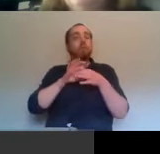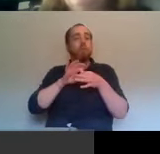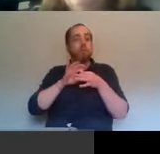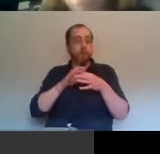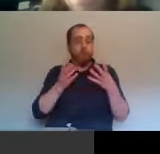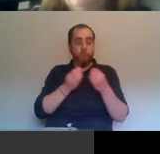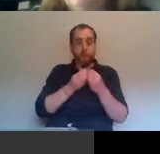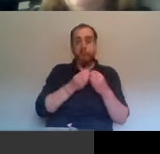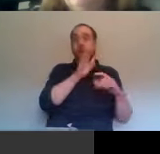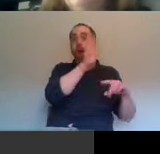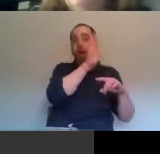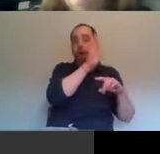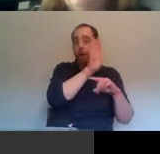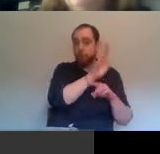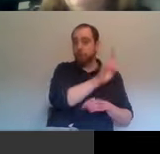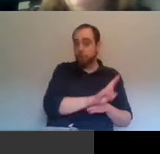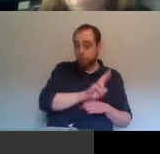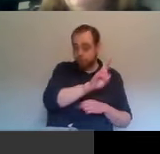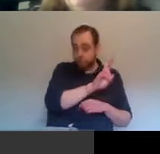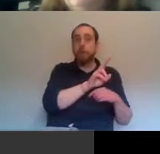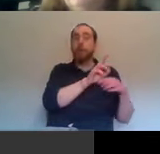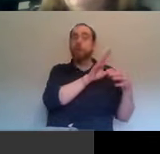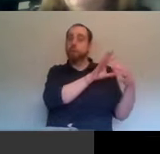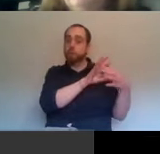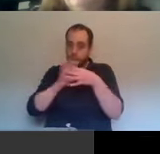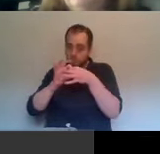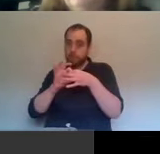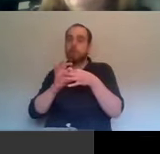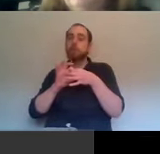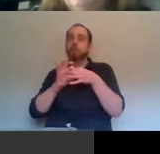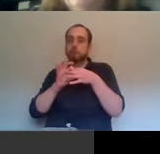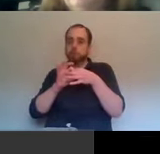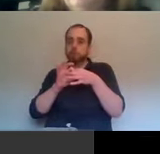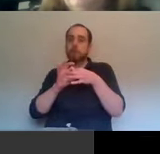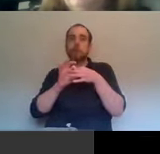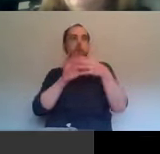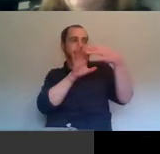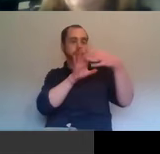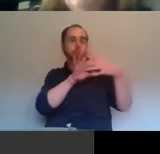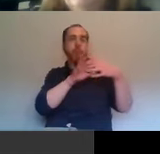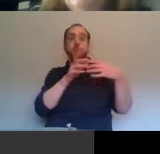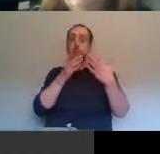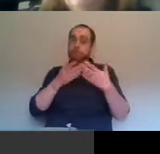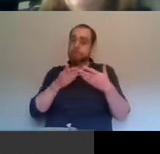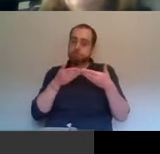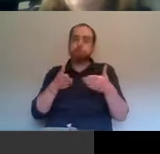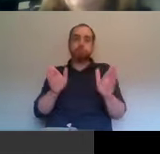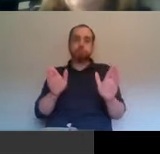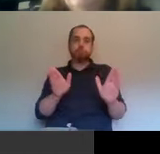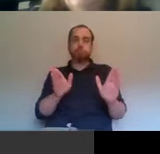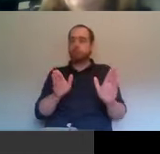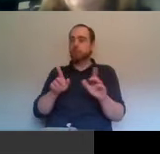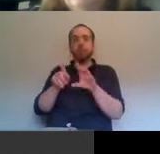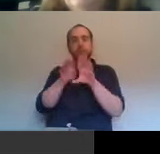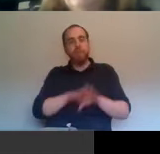Ulster Unionists to the Union and the threat as they would see it of United Ireland. There's a much wider issue of the future of the